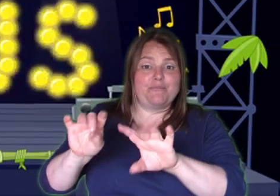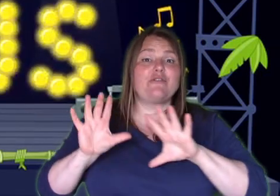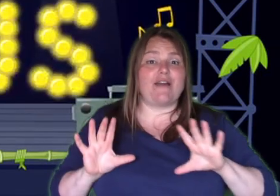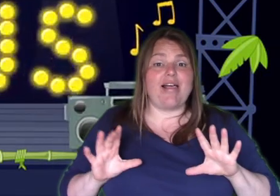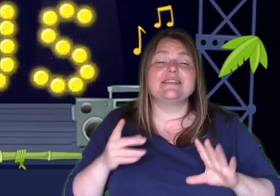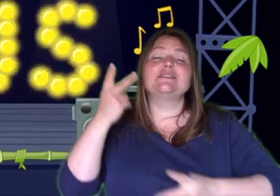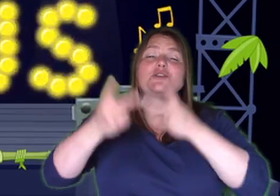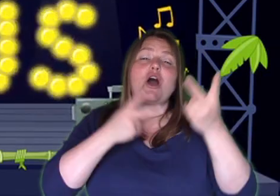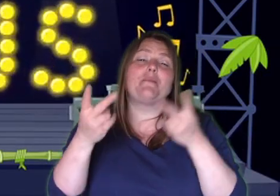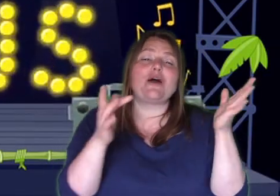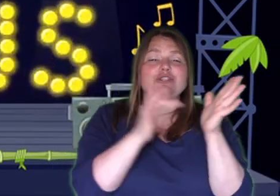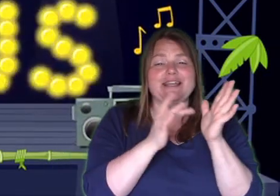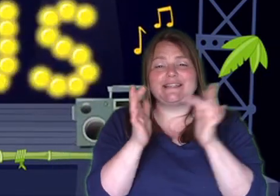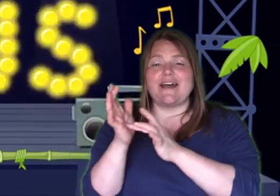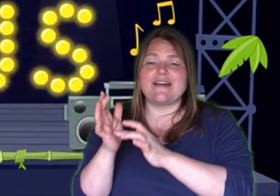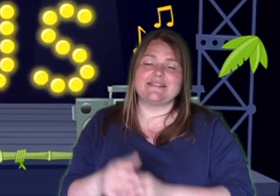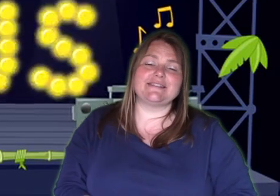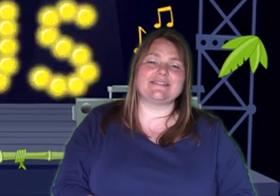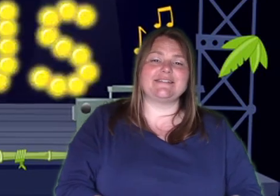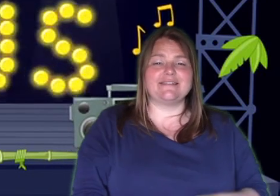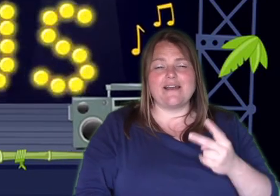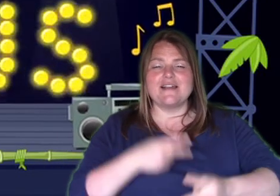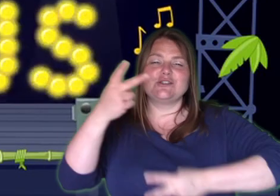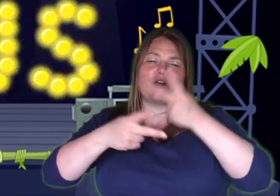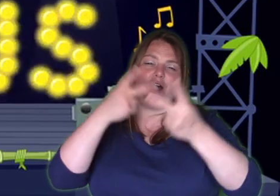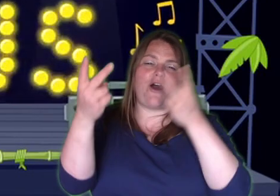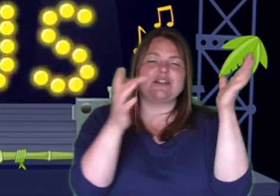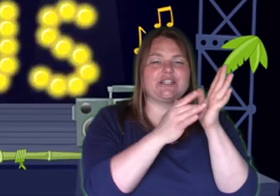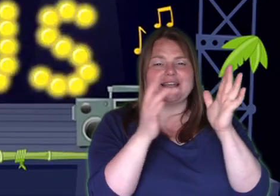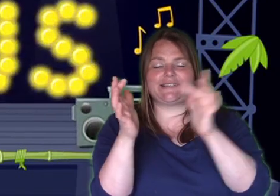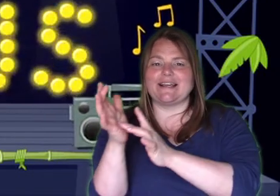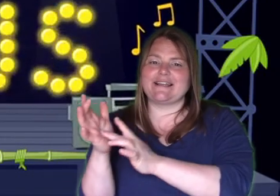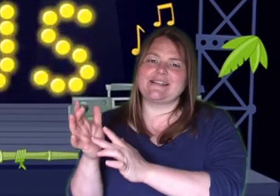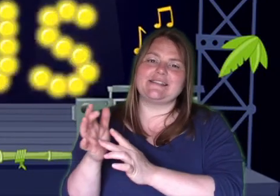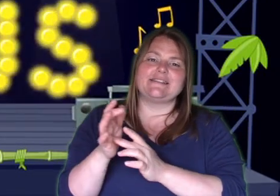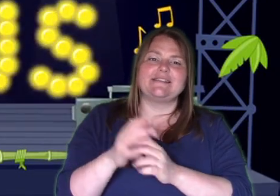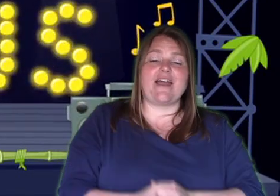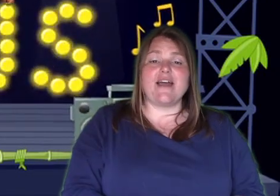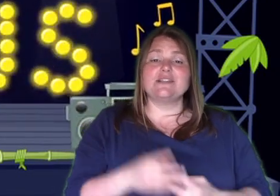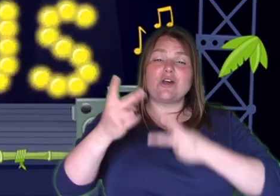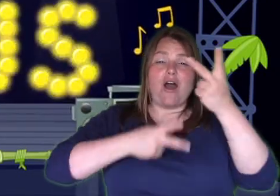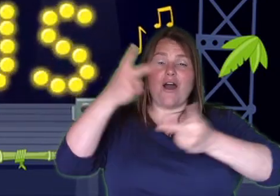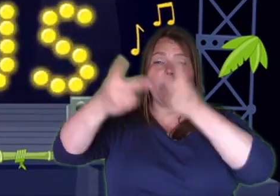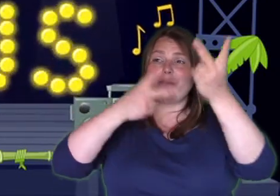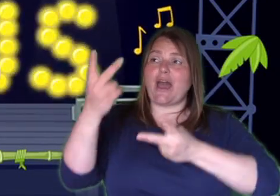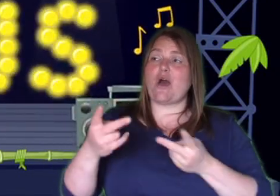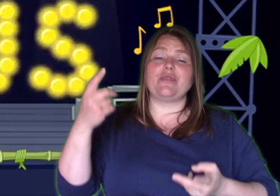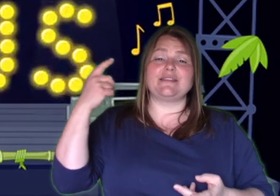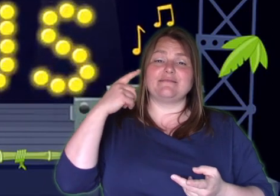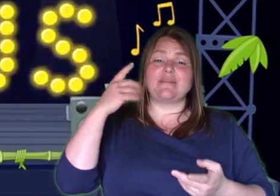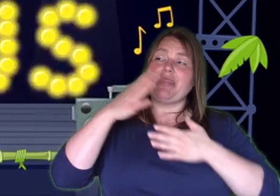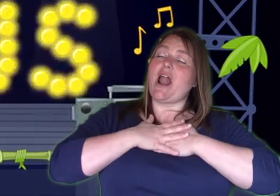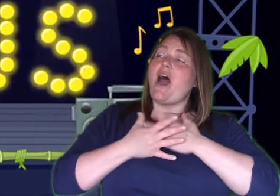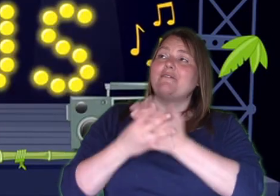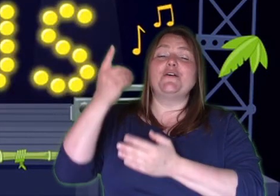This is a song about Jesus A song about Jesus A song about the